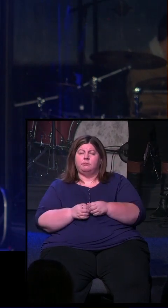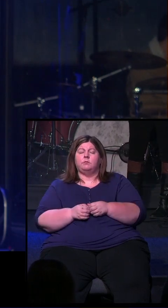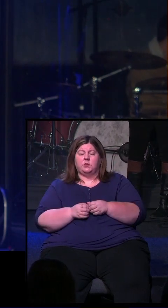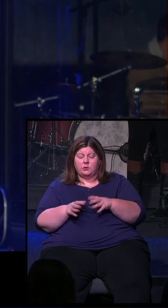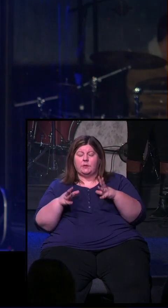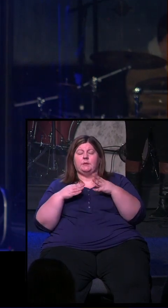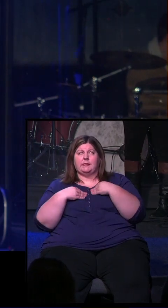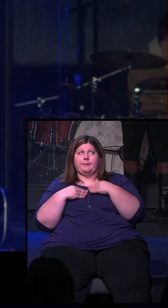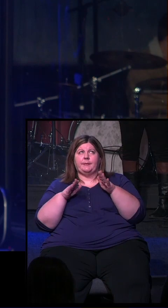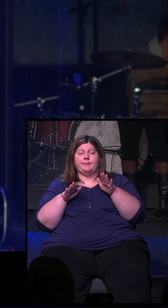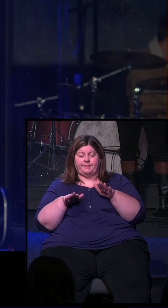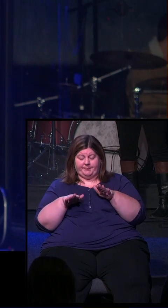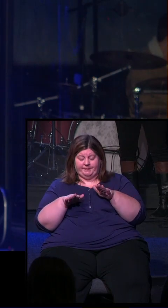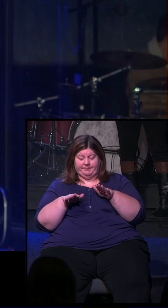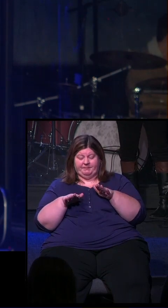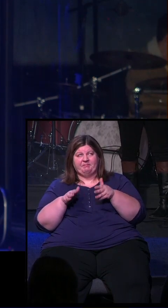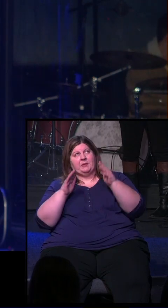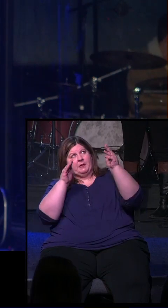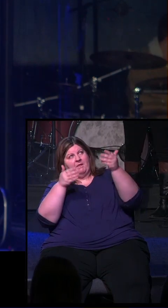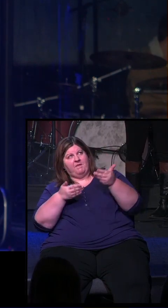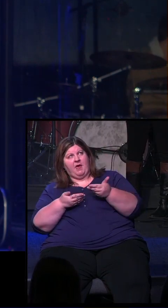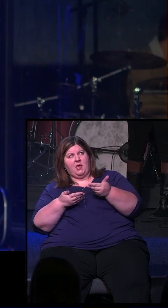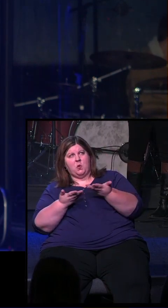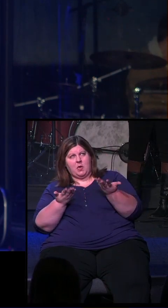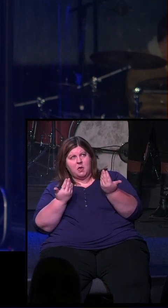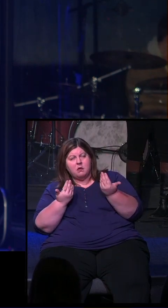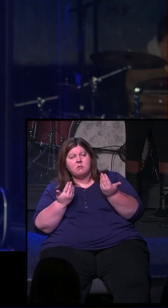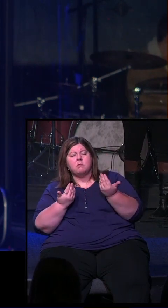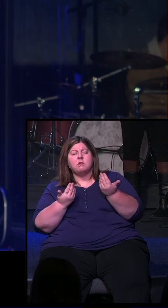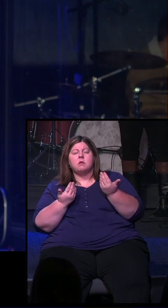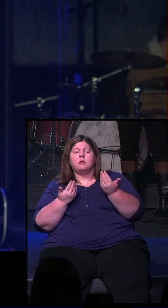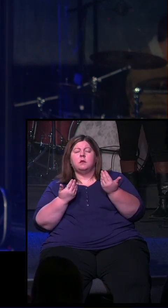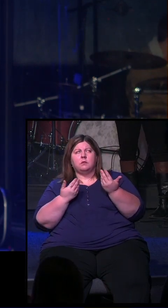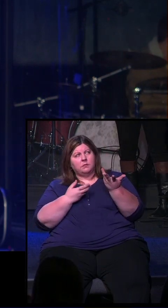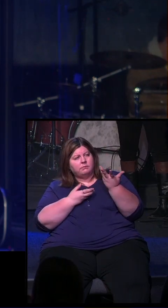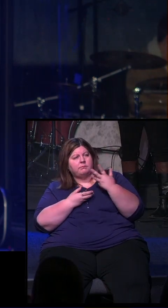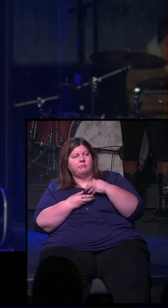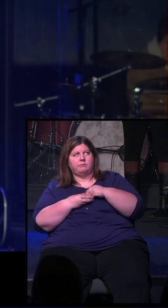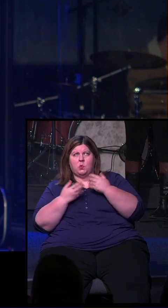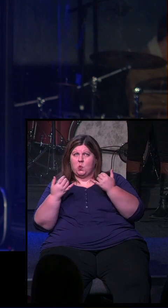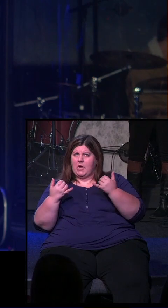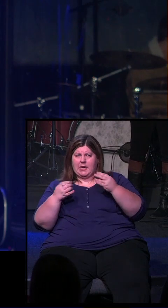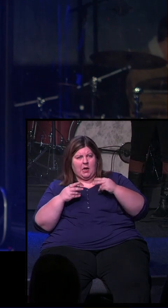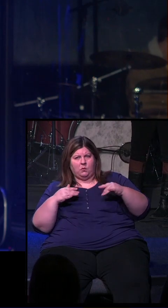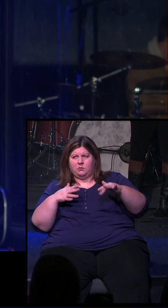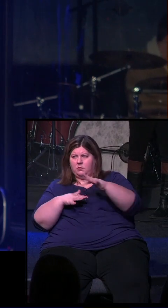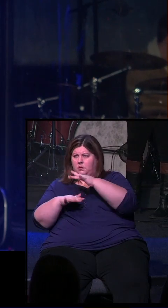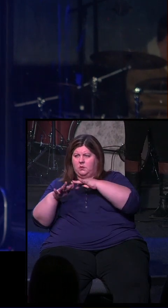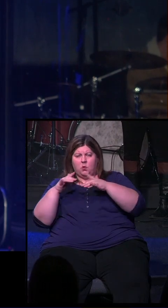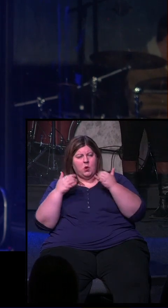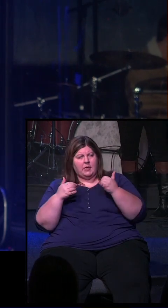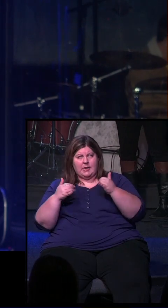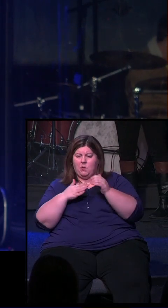to that. So we invite you in, Holy Spirit. We just want you here. We want you in this space. We want you here right now. want you to lead us, to